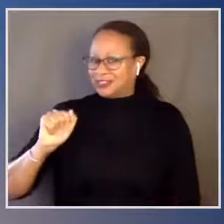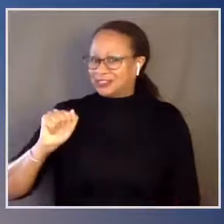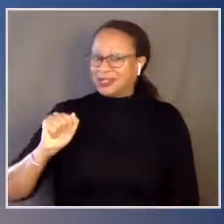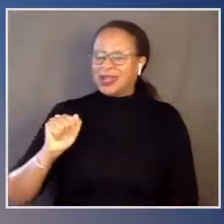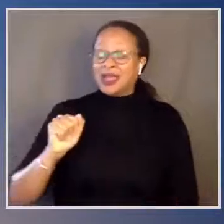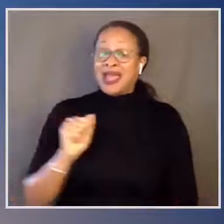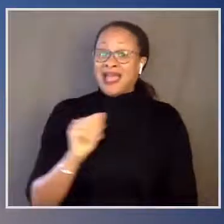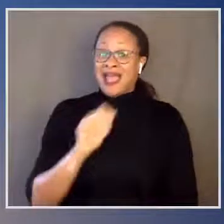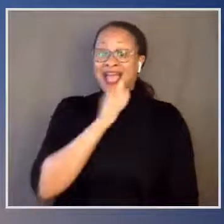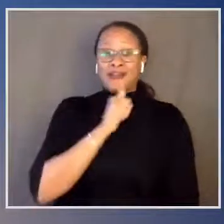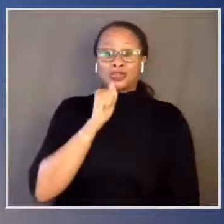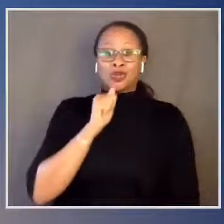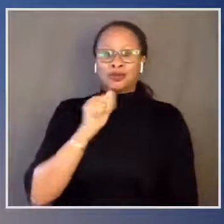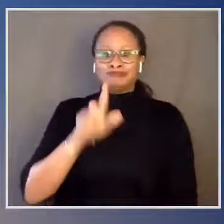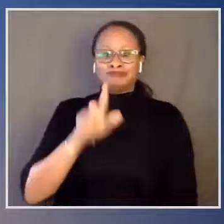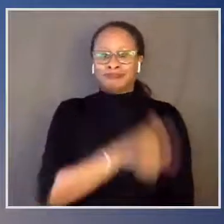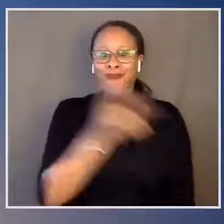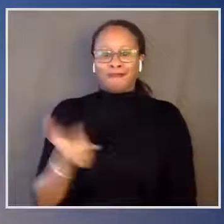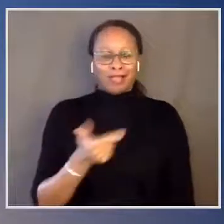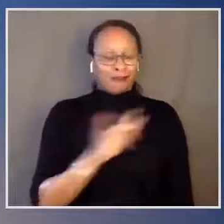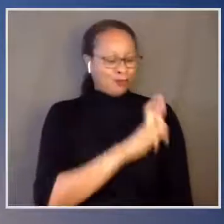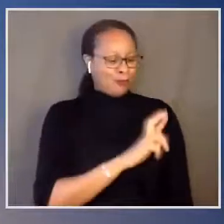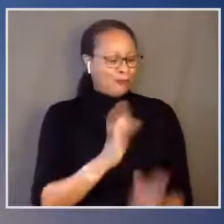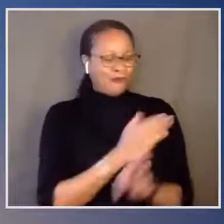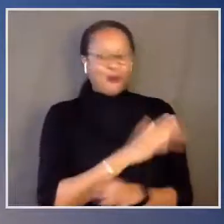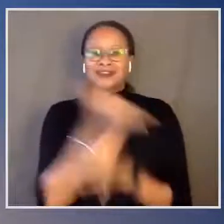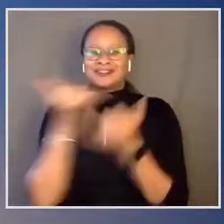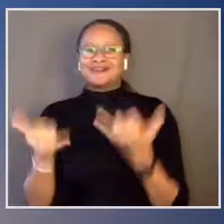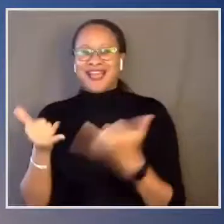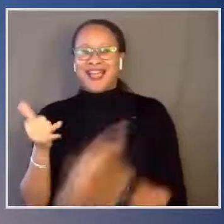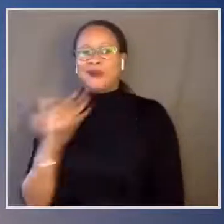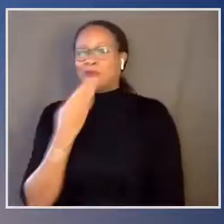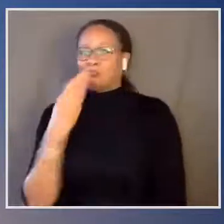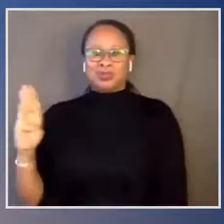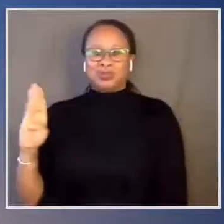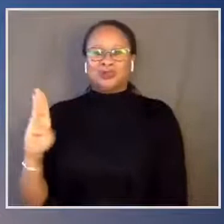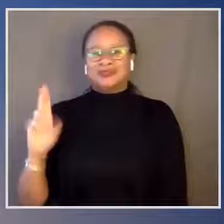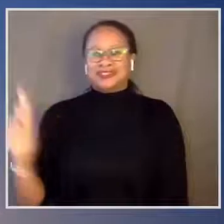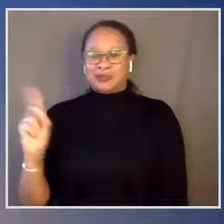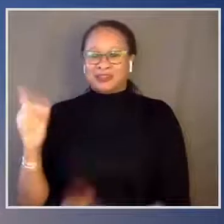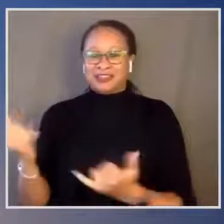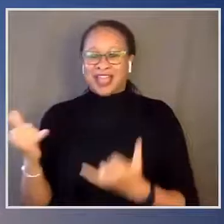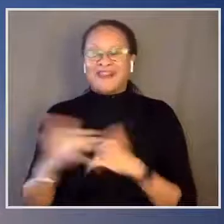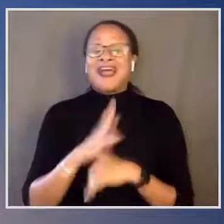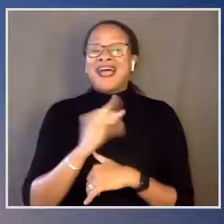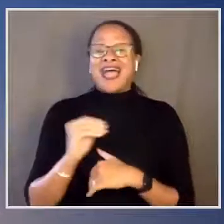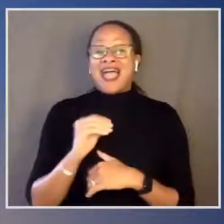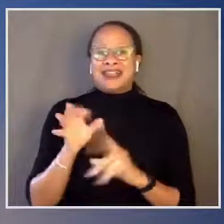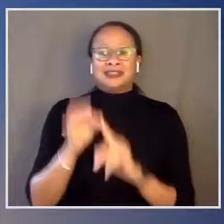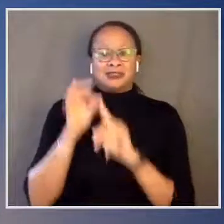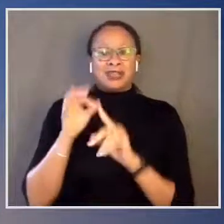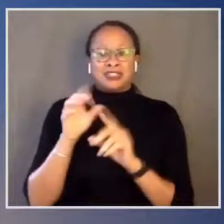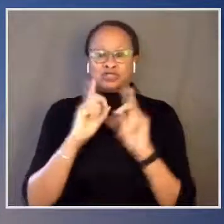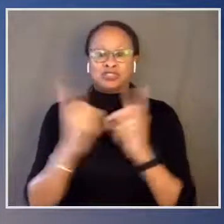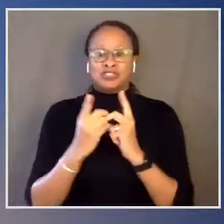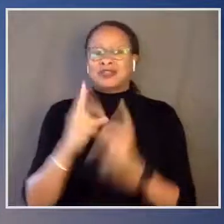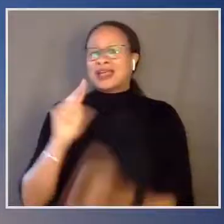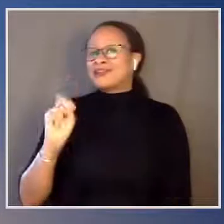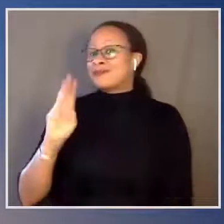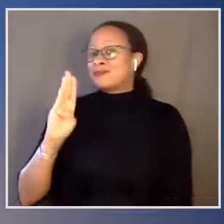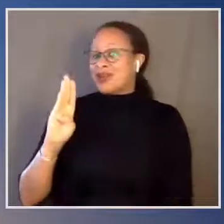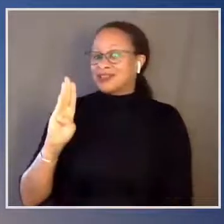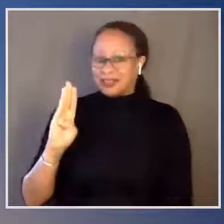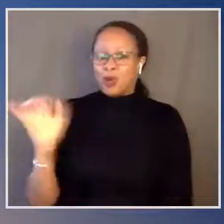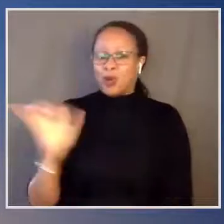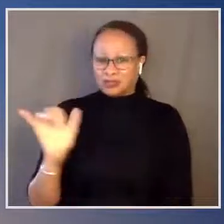and the second district of Nebraska. Of special significance to me is that we've won with the